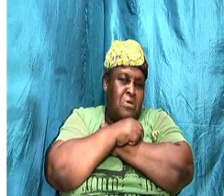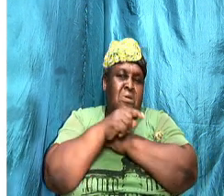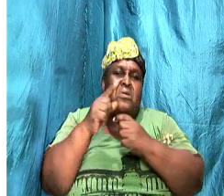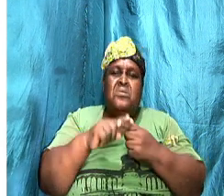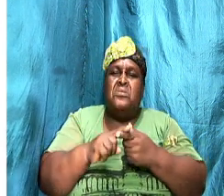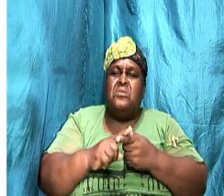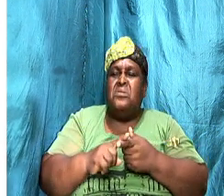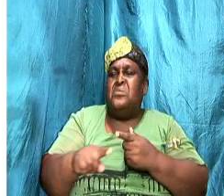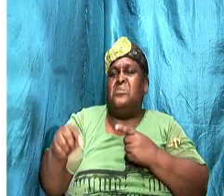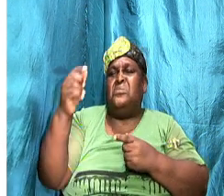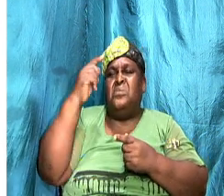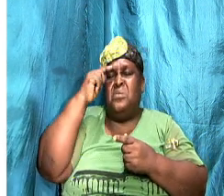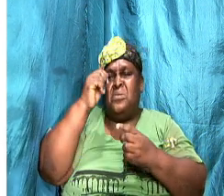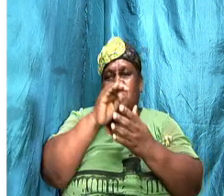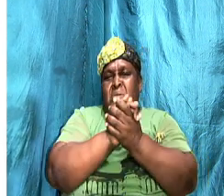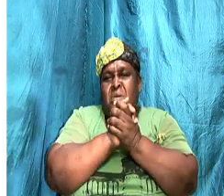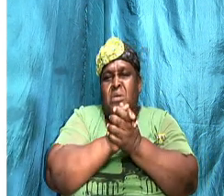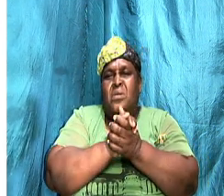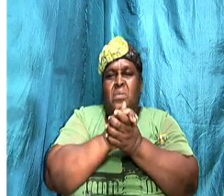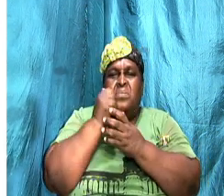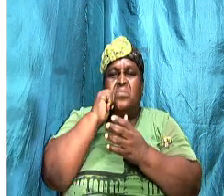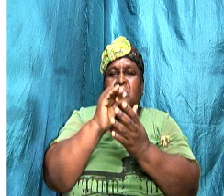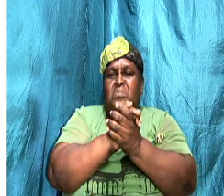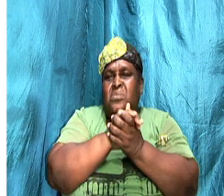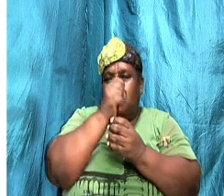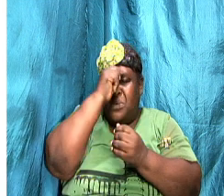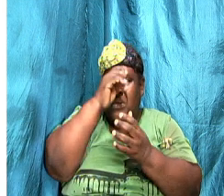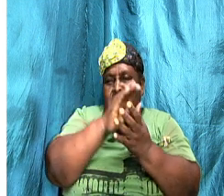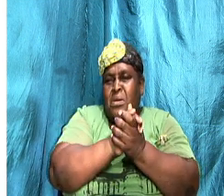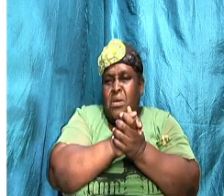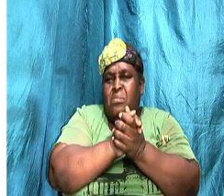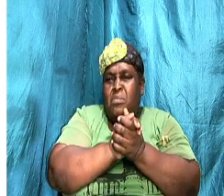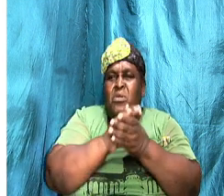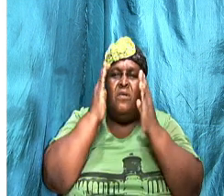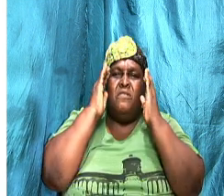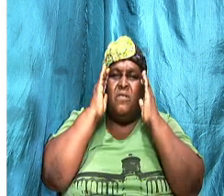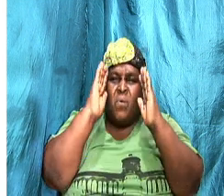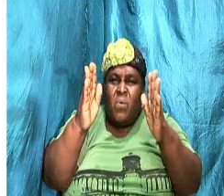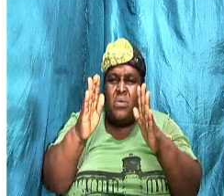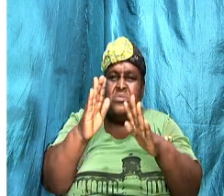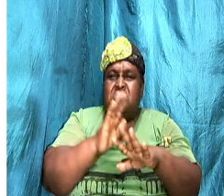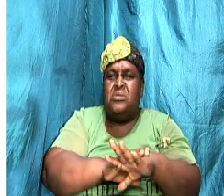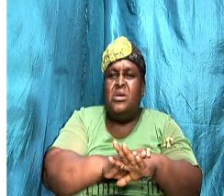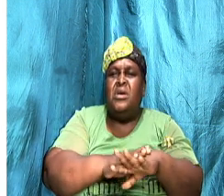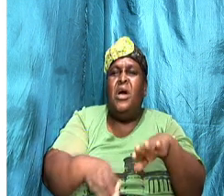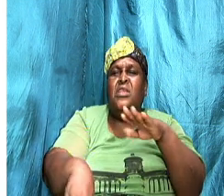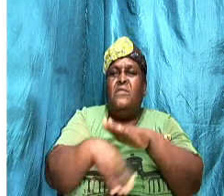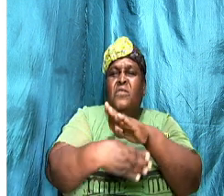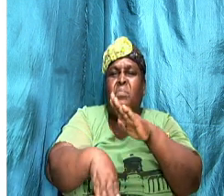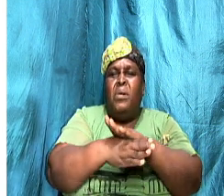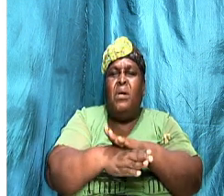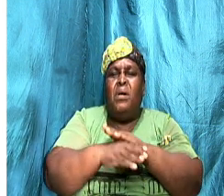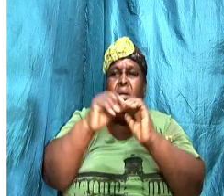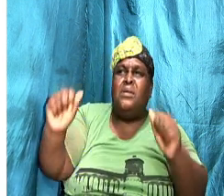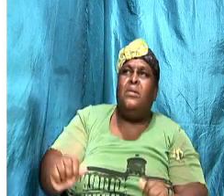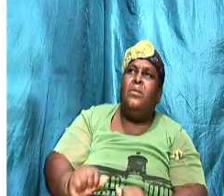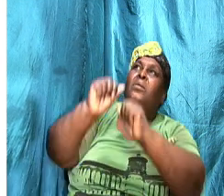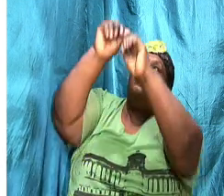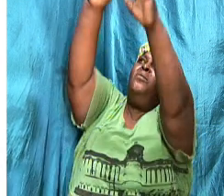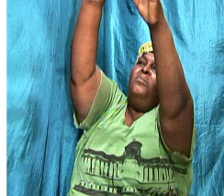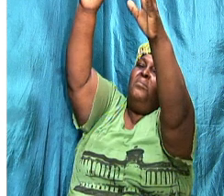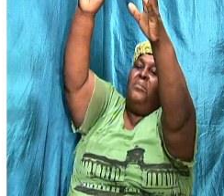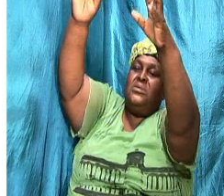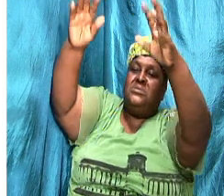I love you, but, you know, your focus is on the football or it's on the basketball, right? So while you're flicking through the channel,